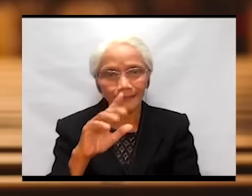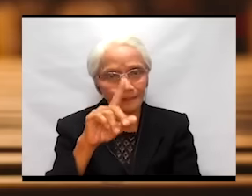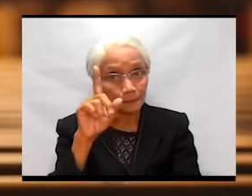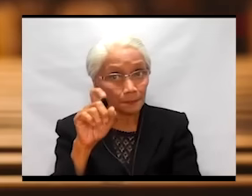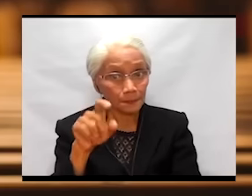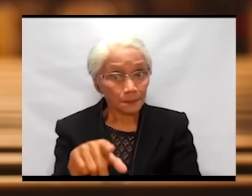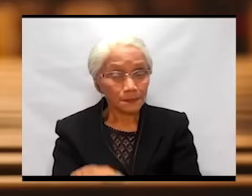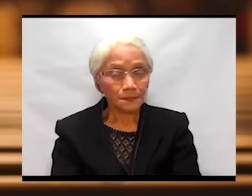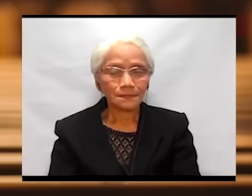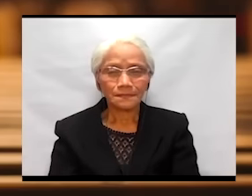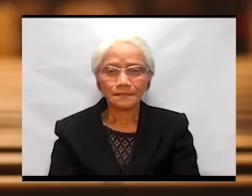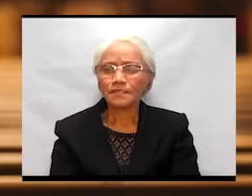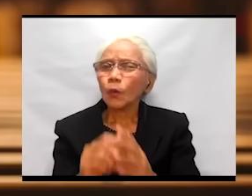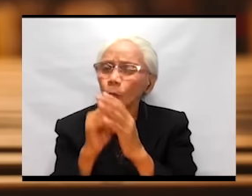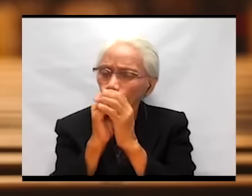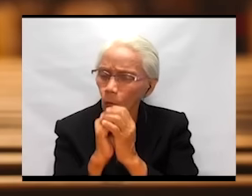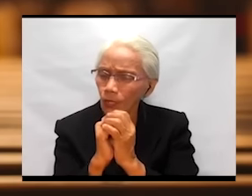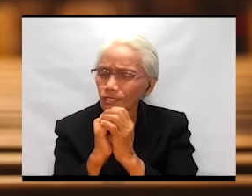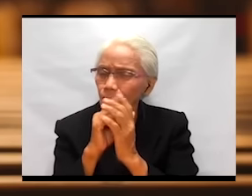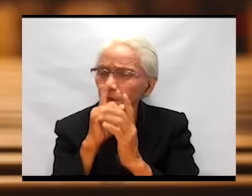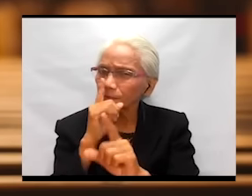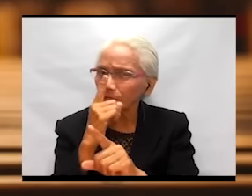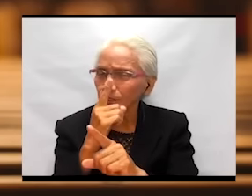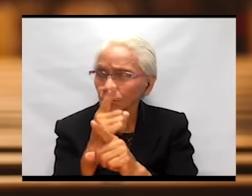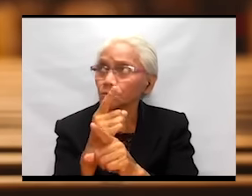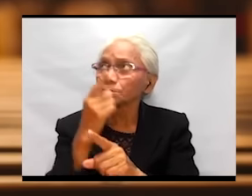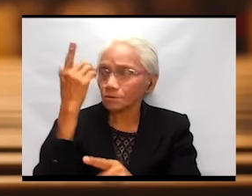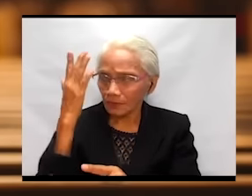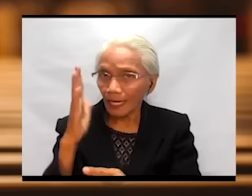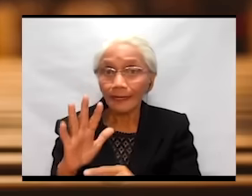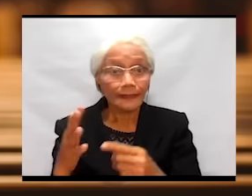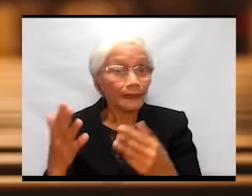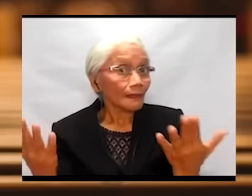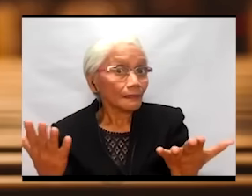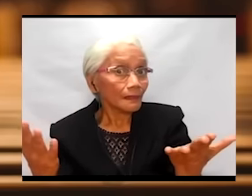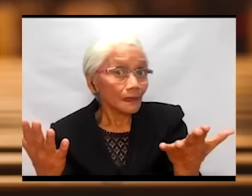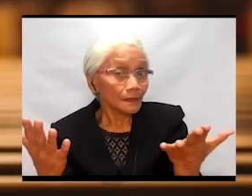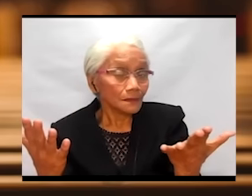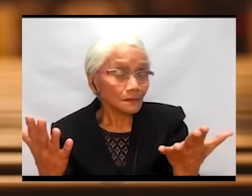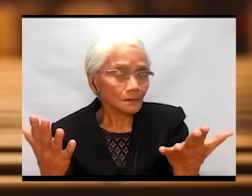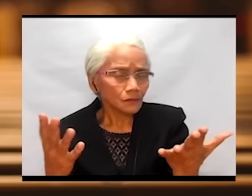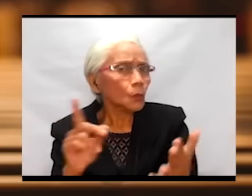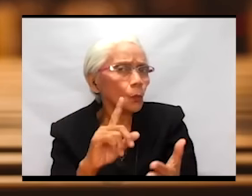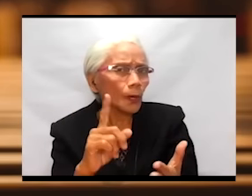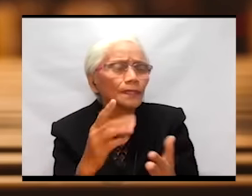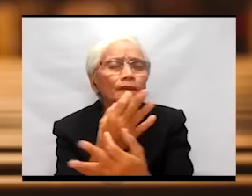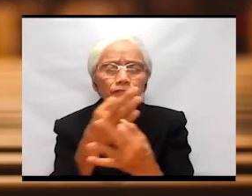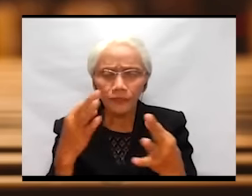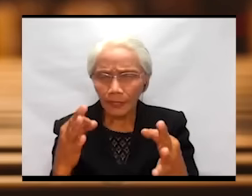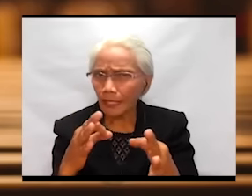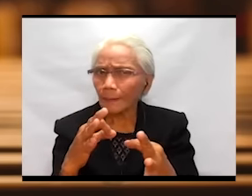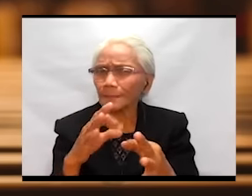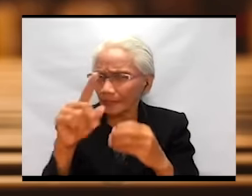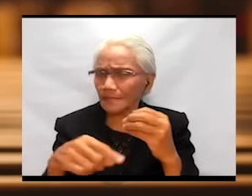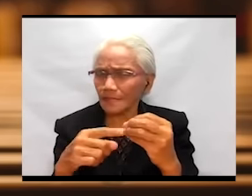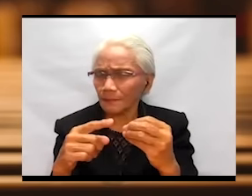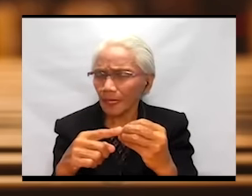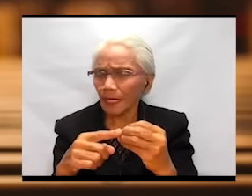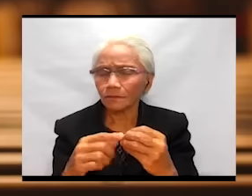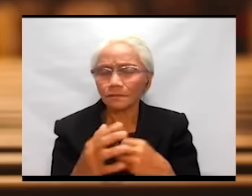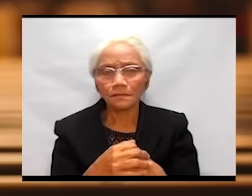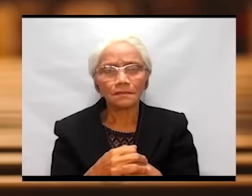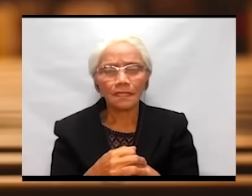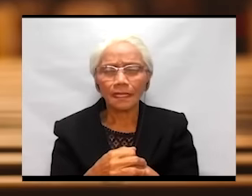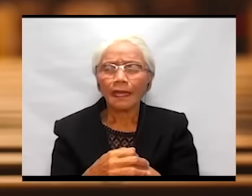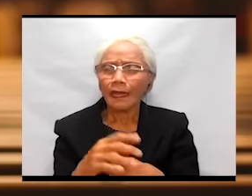God. That's what freedom is all about. That's what God is leading